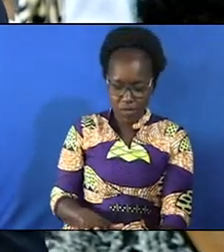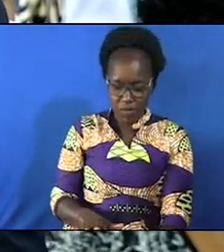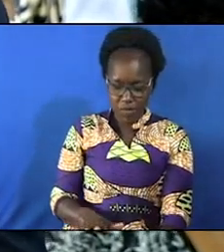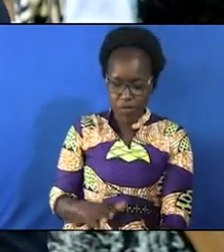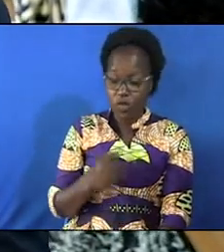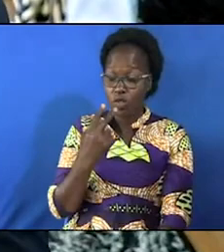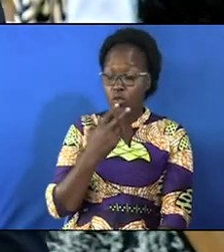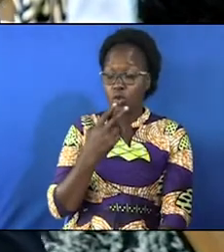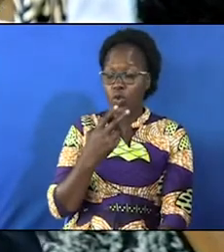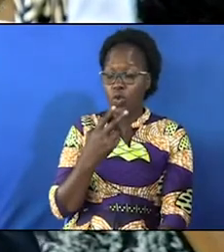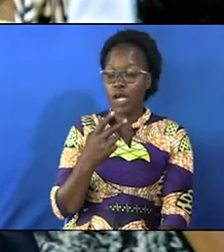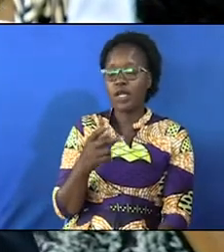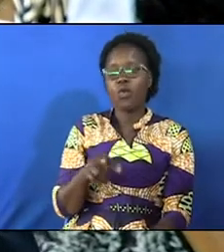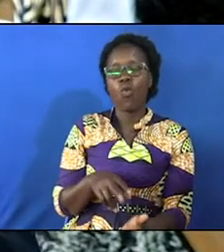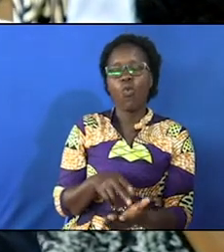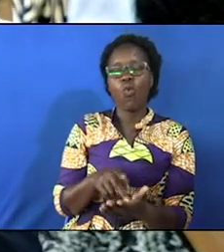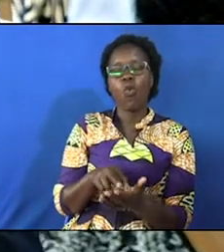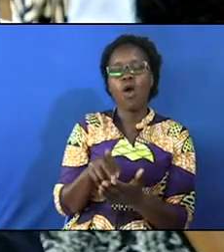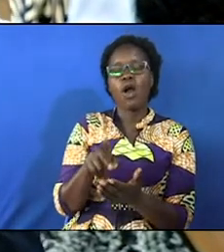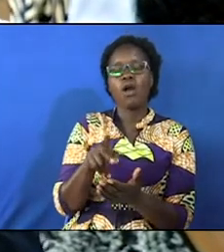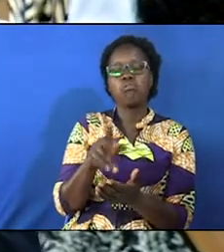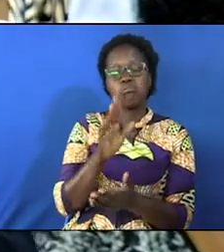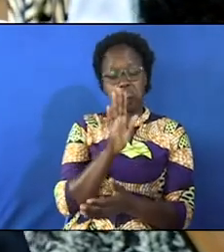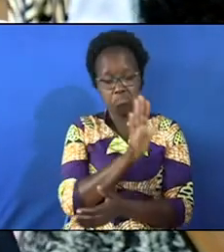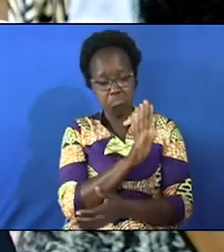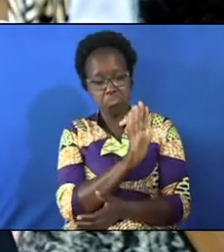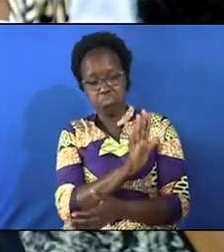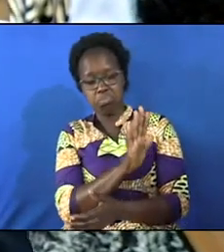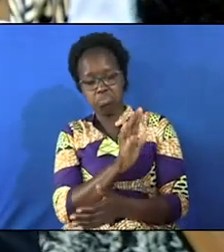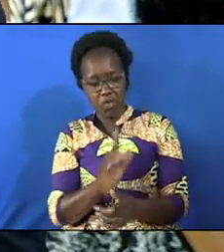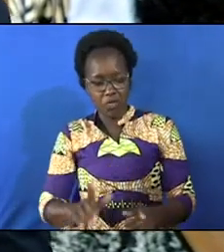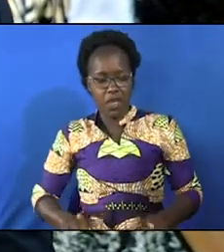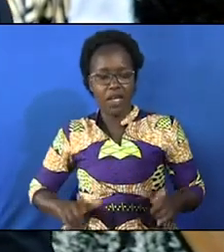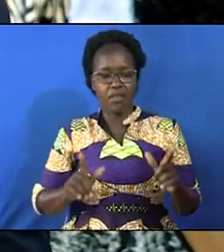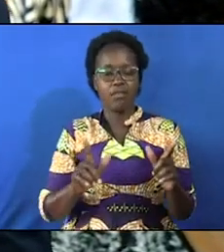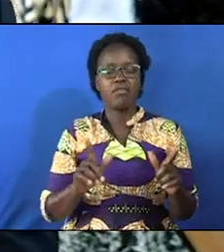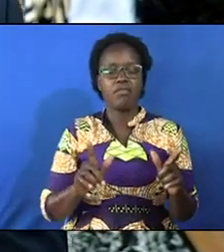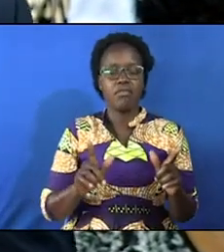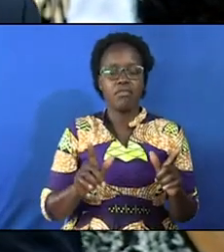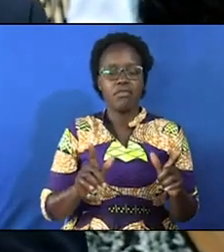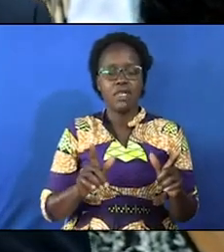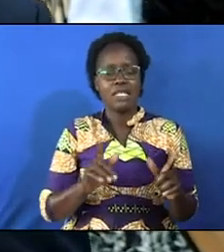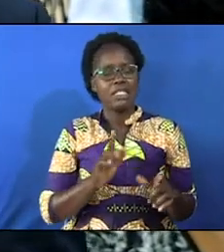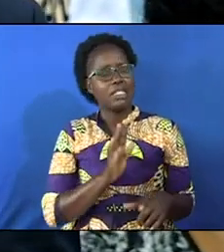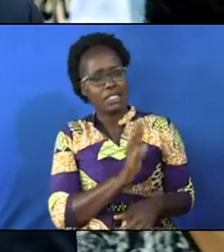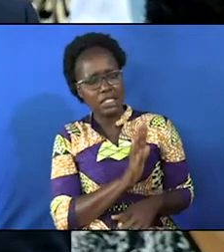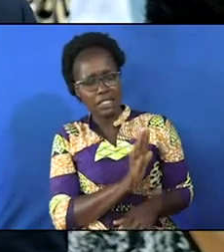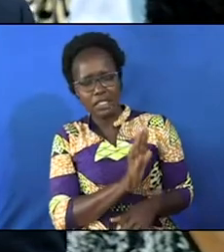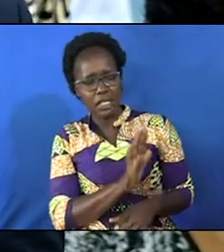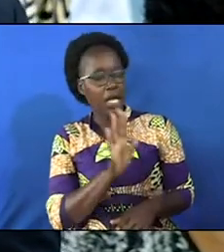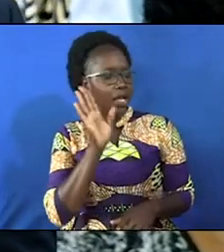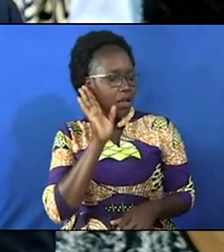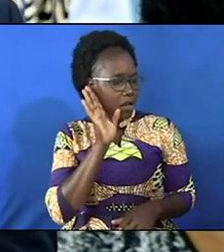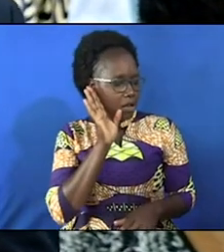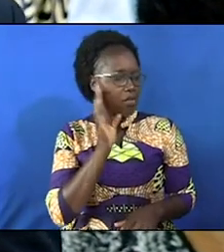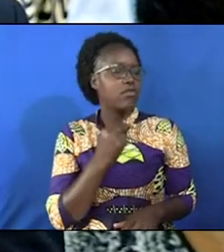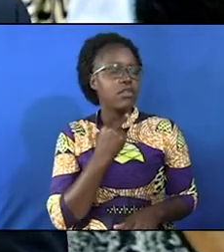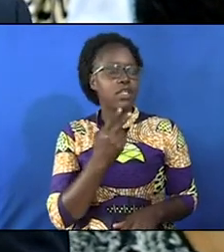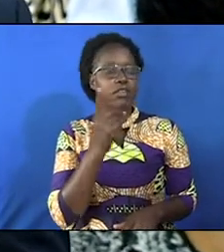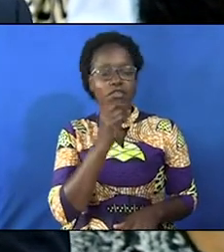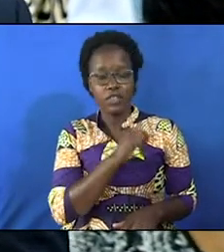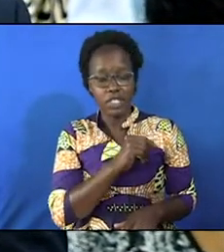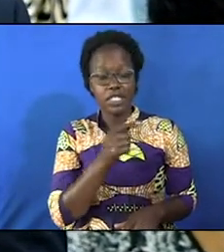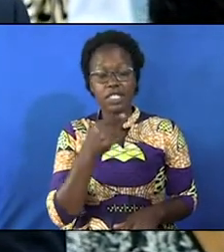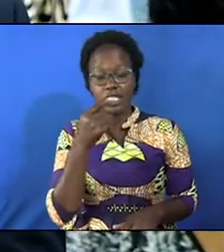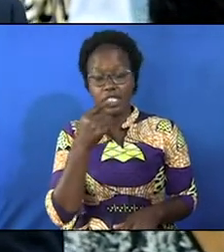who in their walk of life they have heard your voice telling them